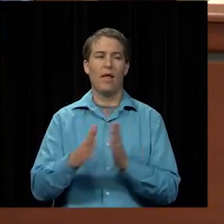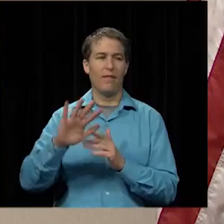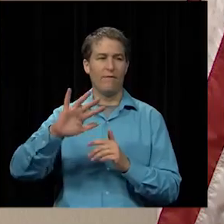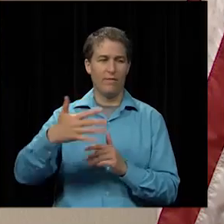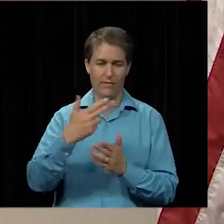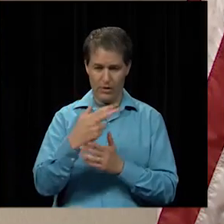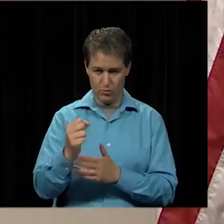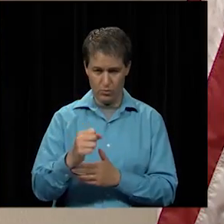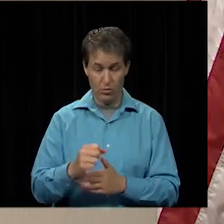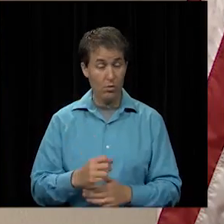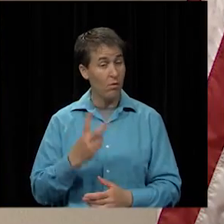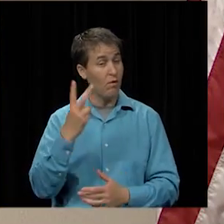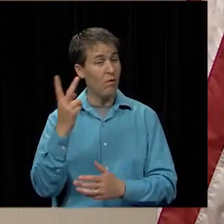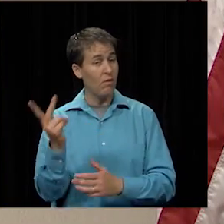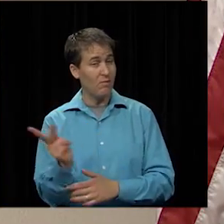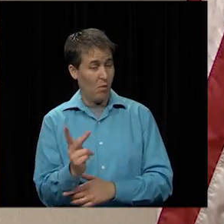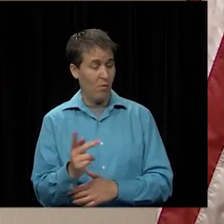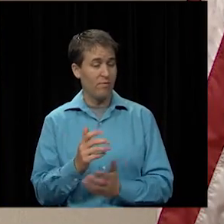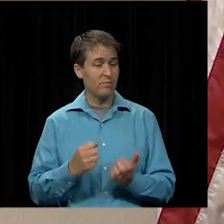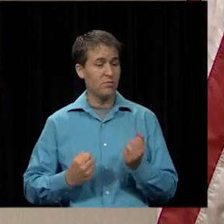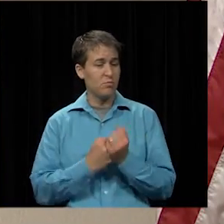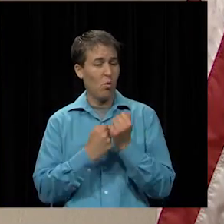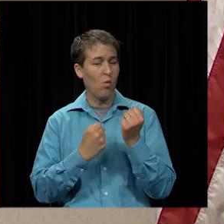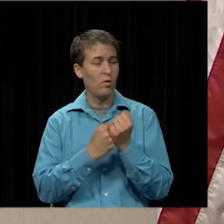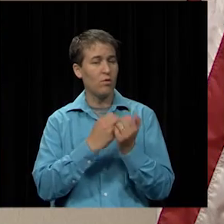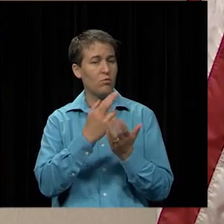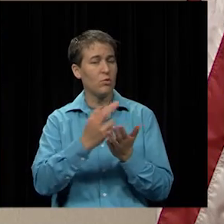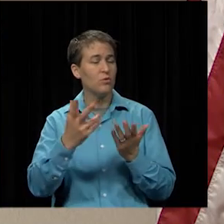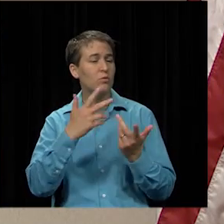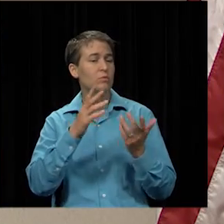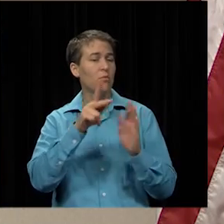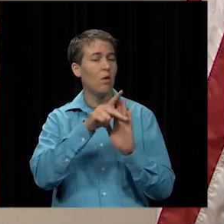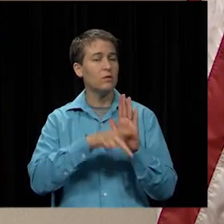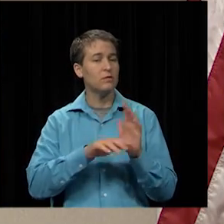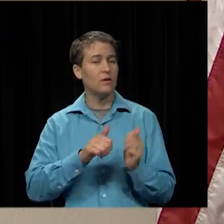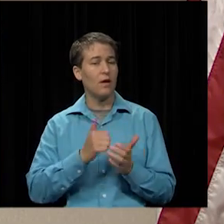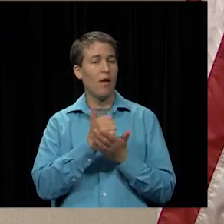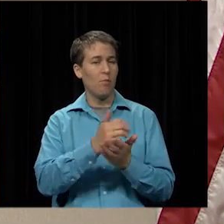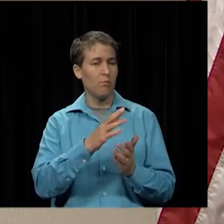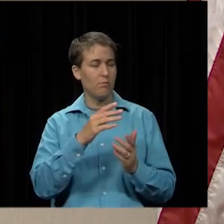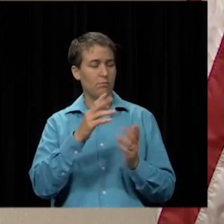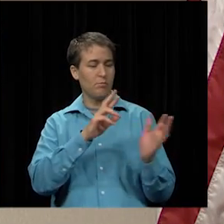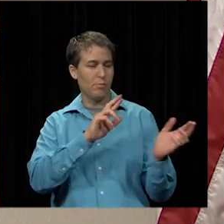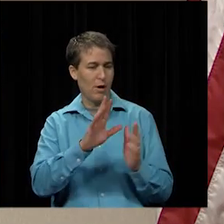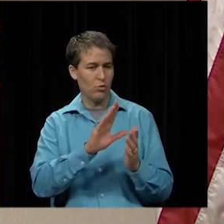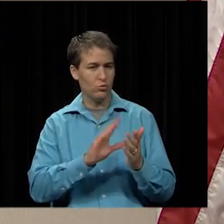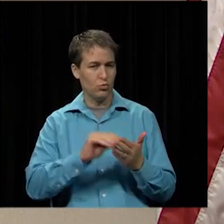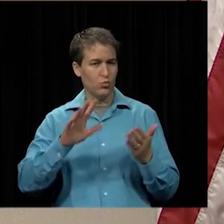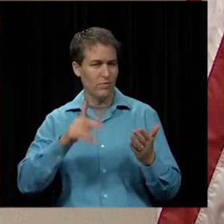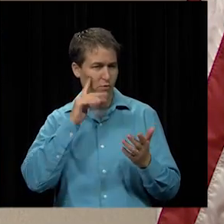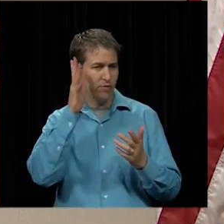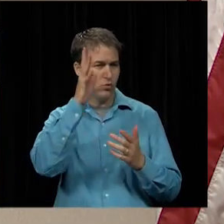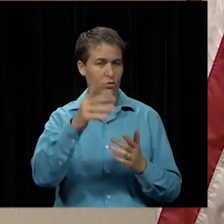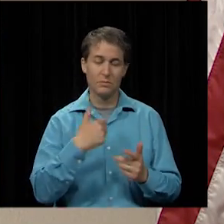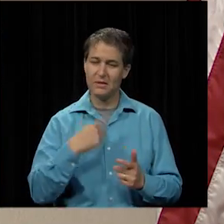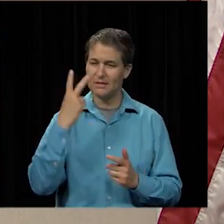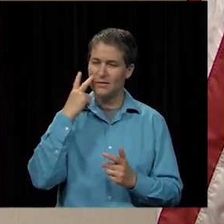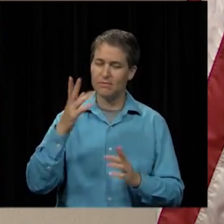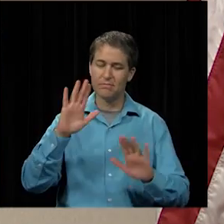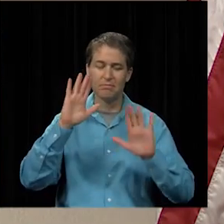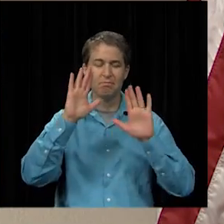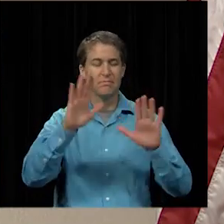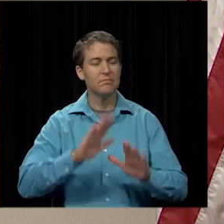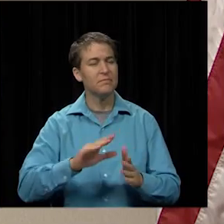debbie and harlan have supported resources and policies to help prepare our students for the future they have seen outstanding student staff and